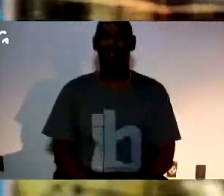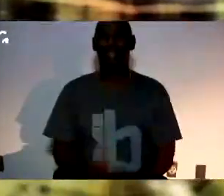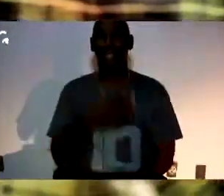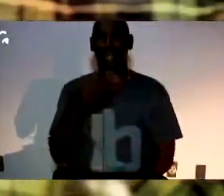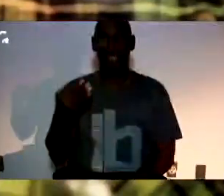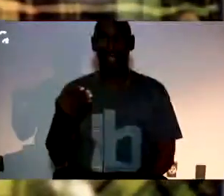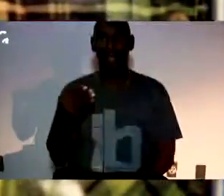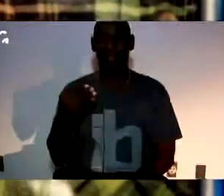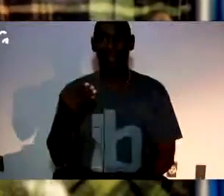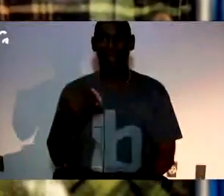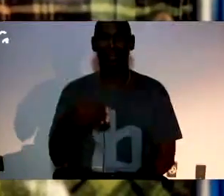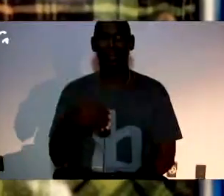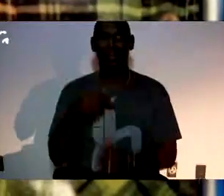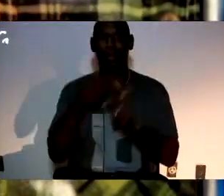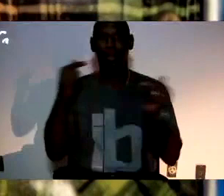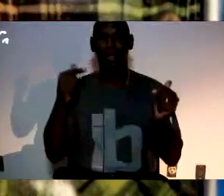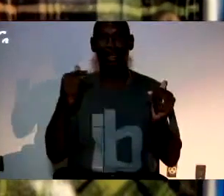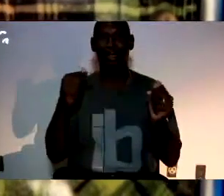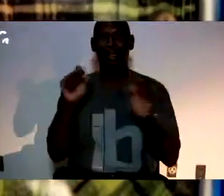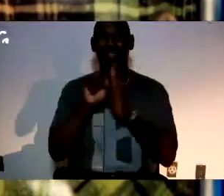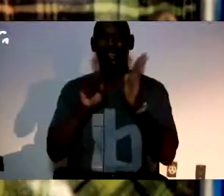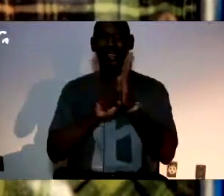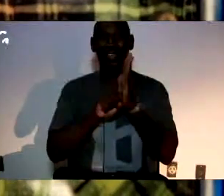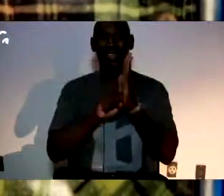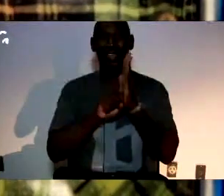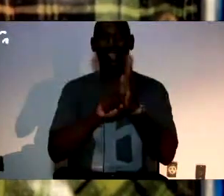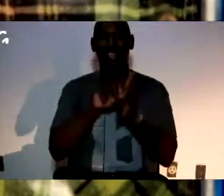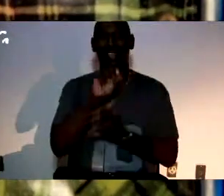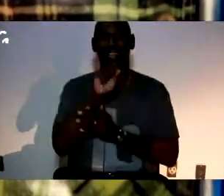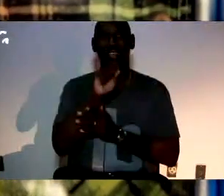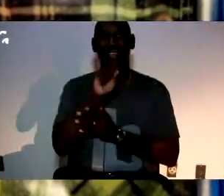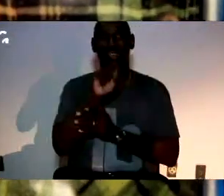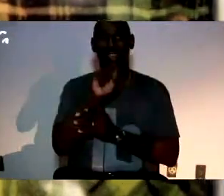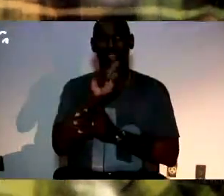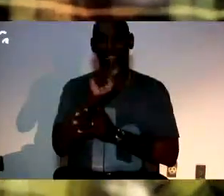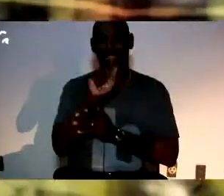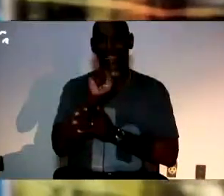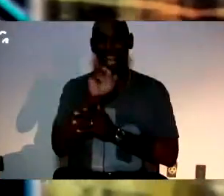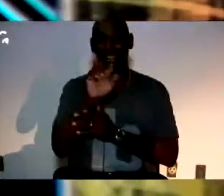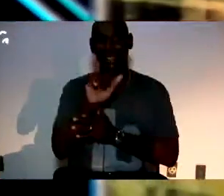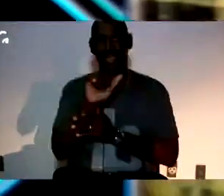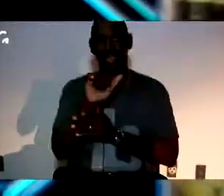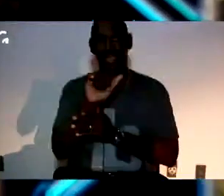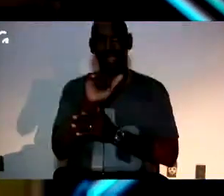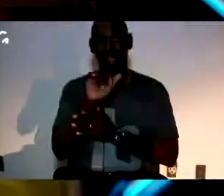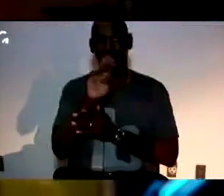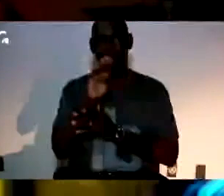And in the great state of Siegelville, Nancy Bingham is with her team there. Let's thank them for being here.